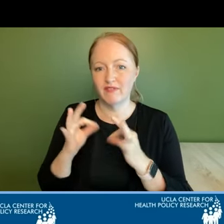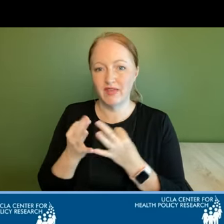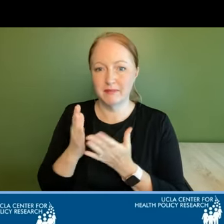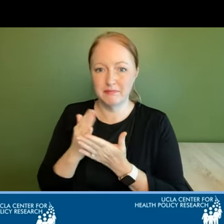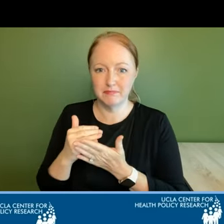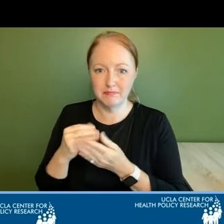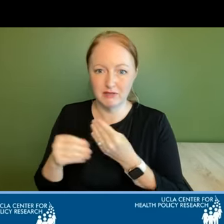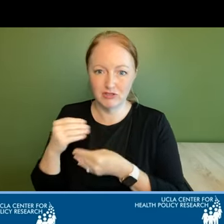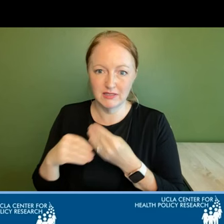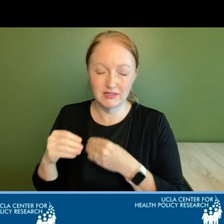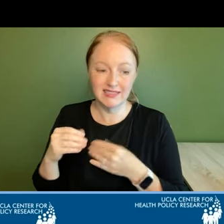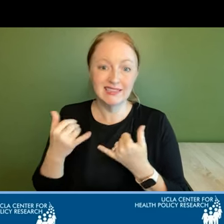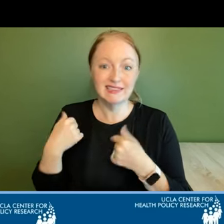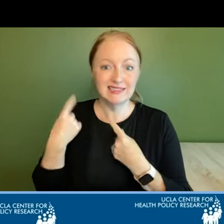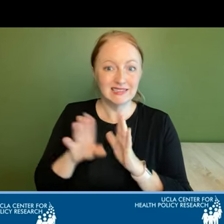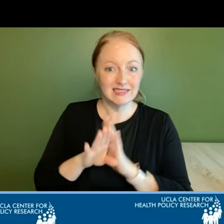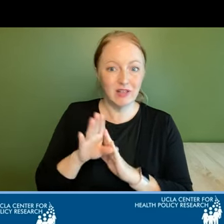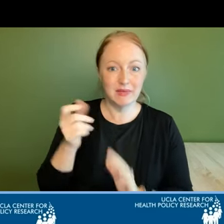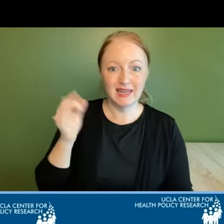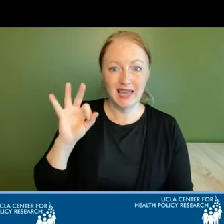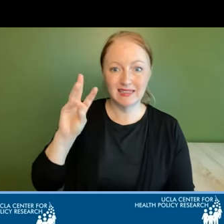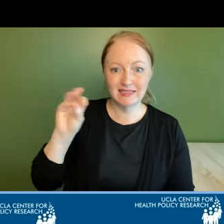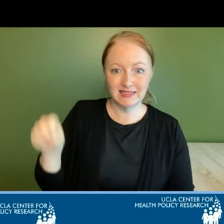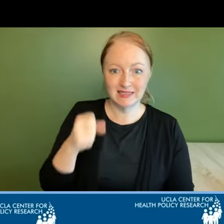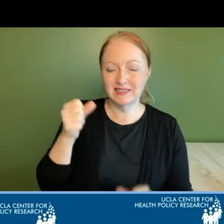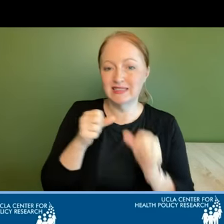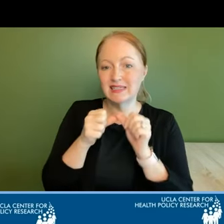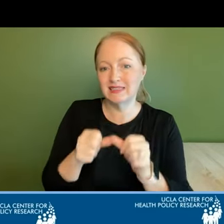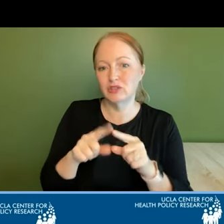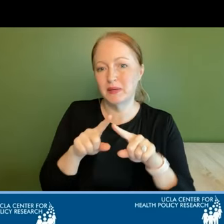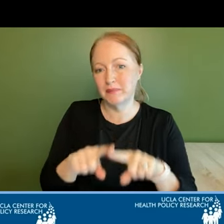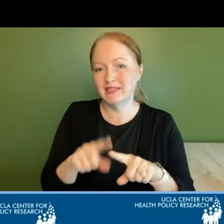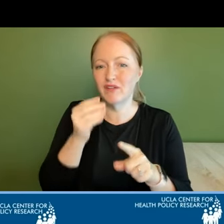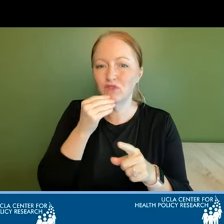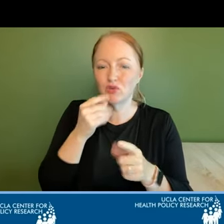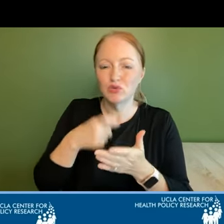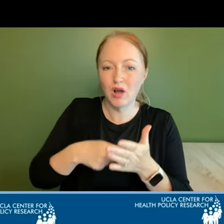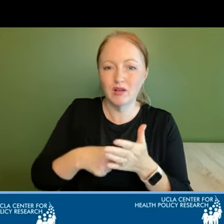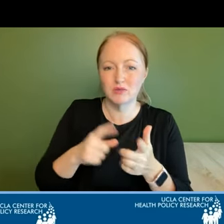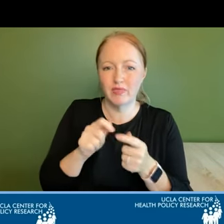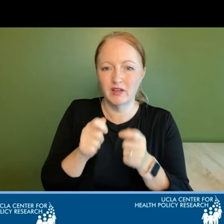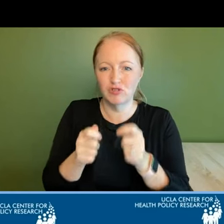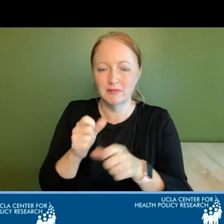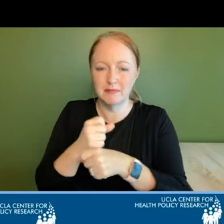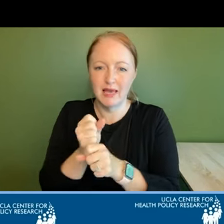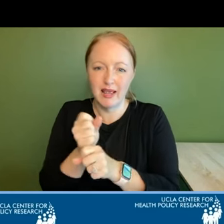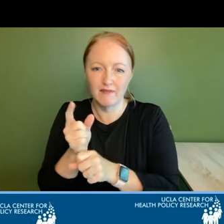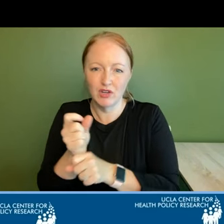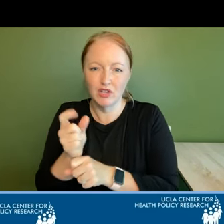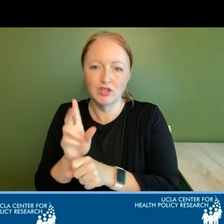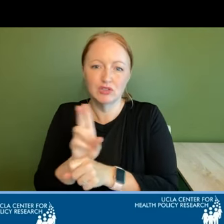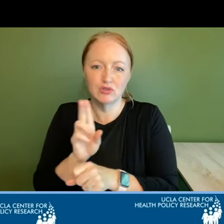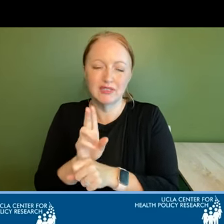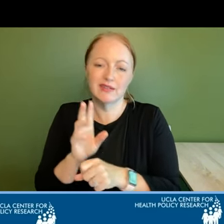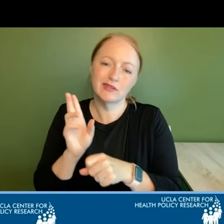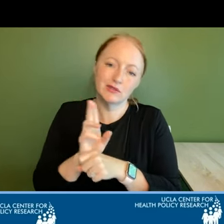since its development in the 1960s it continues to be based on food costs with adjustments made each year using the